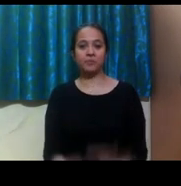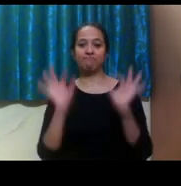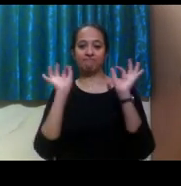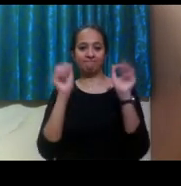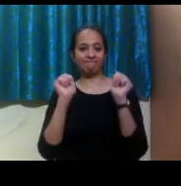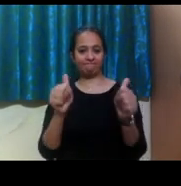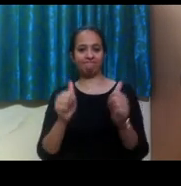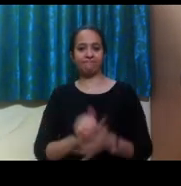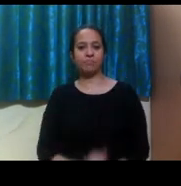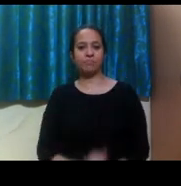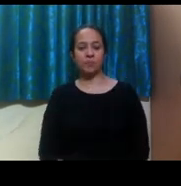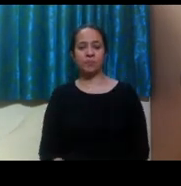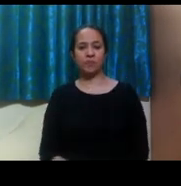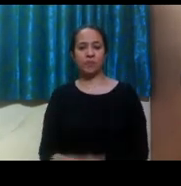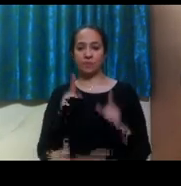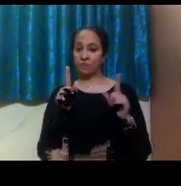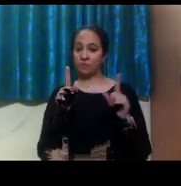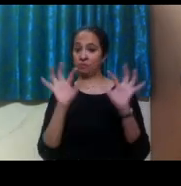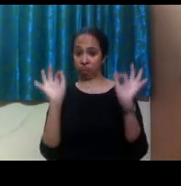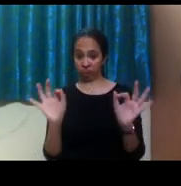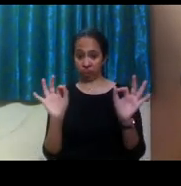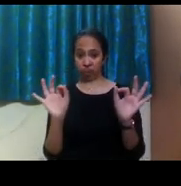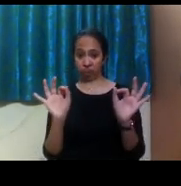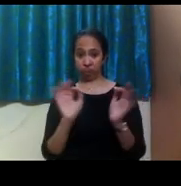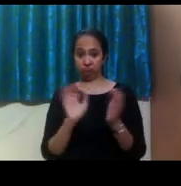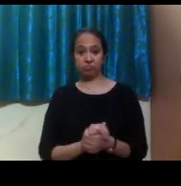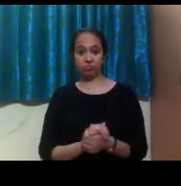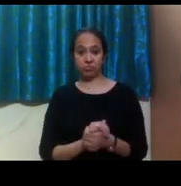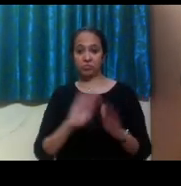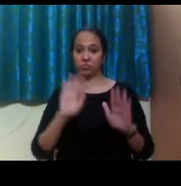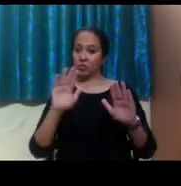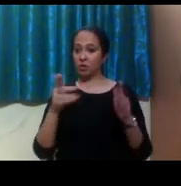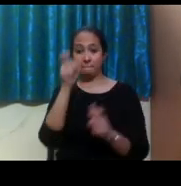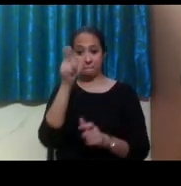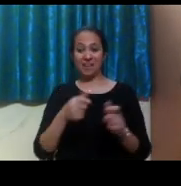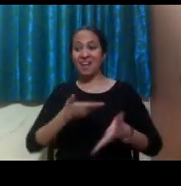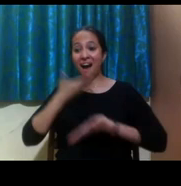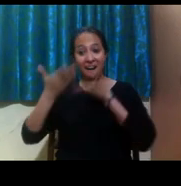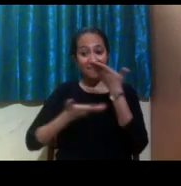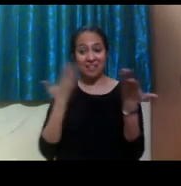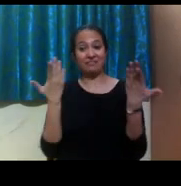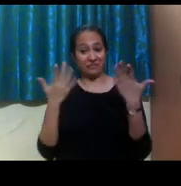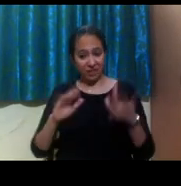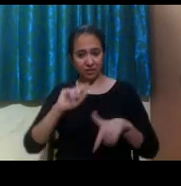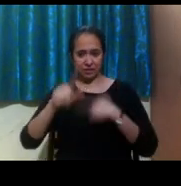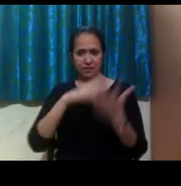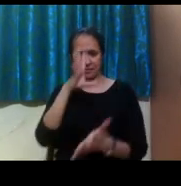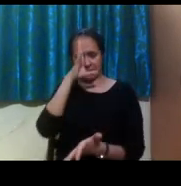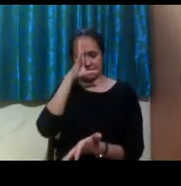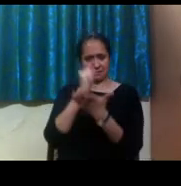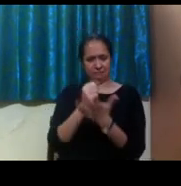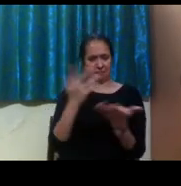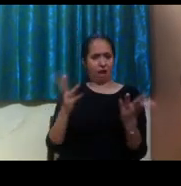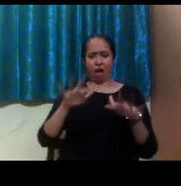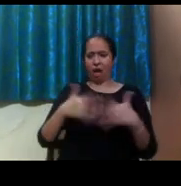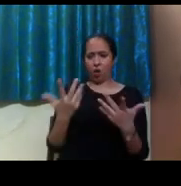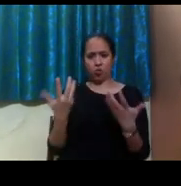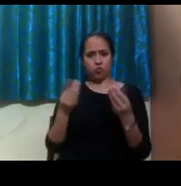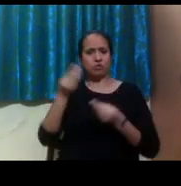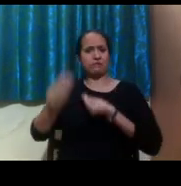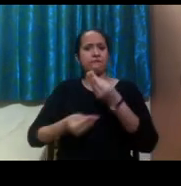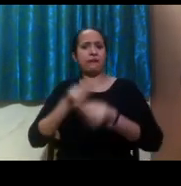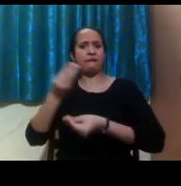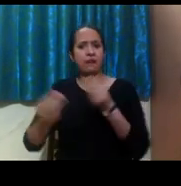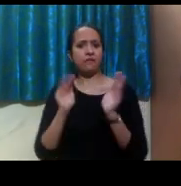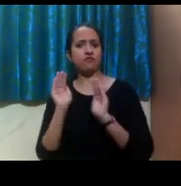Alrighty. And then once you have met with that advisor, they're going to determine any reasonable accommodations, and they also might make